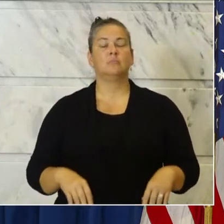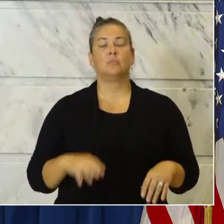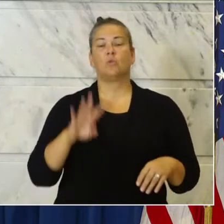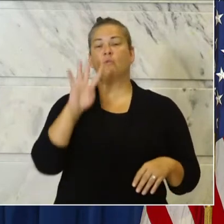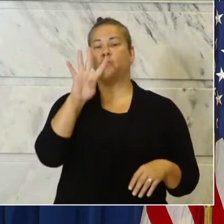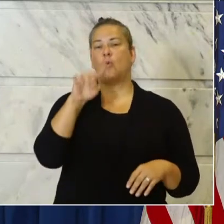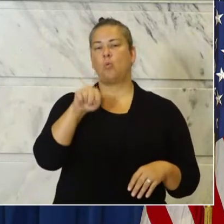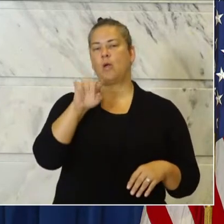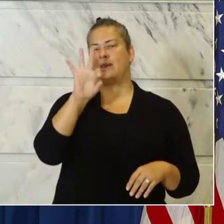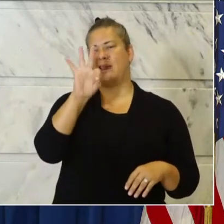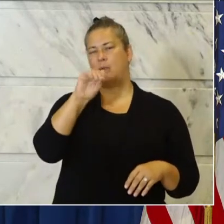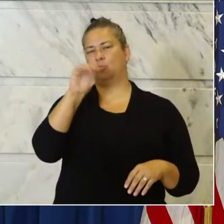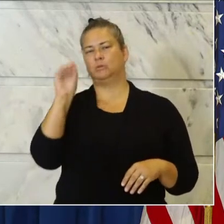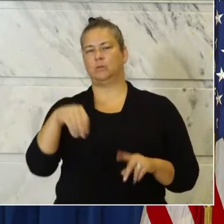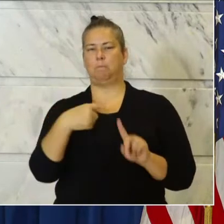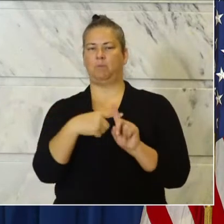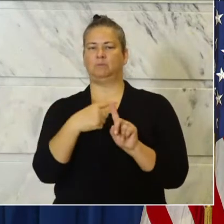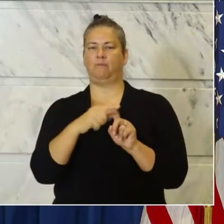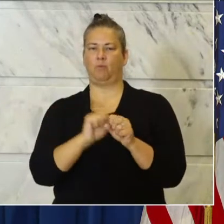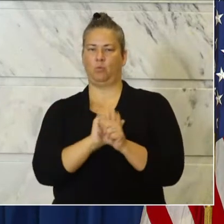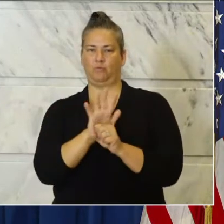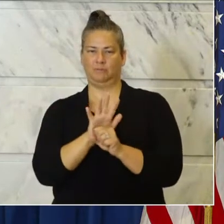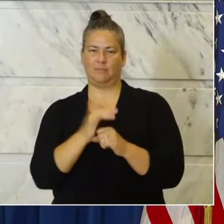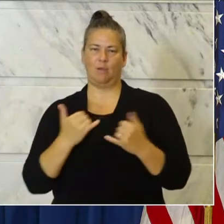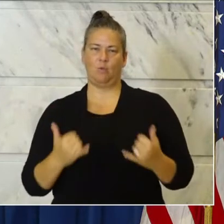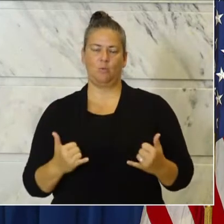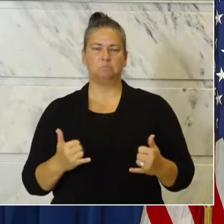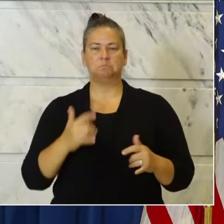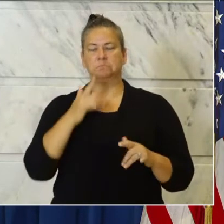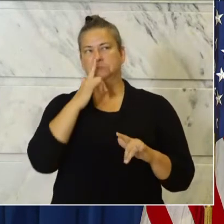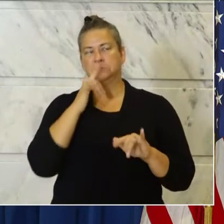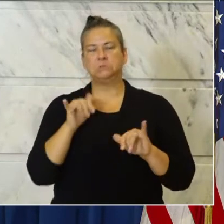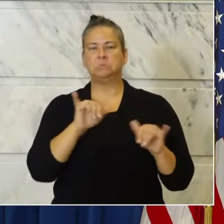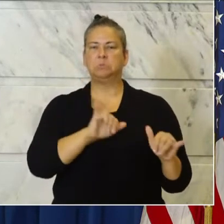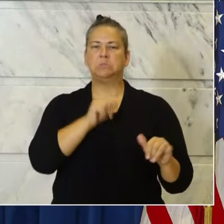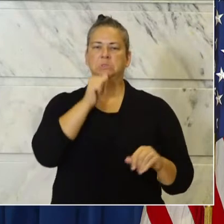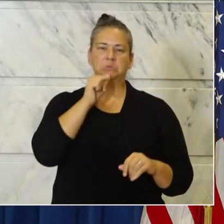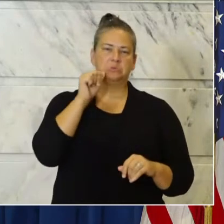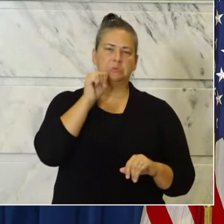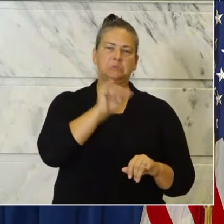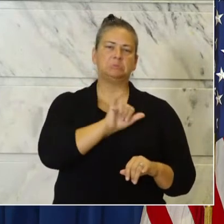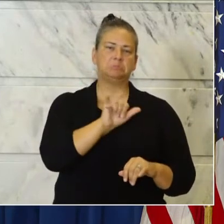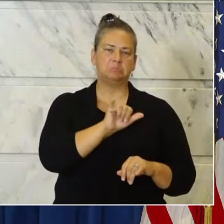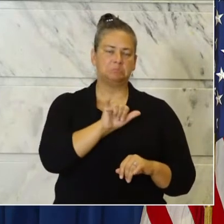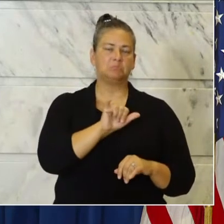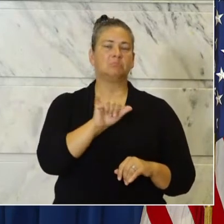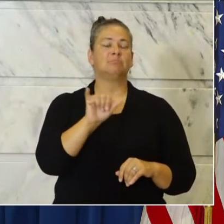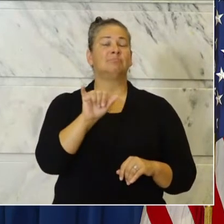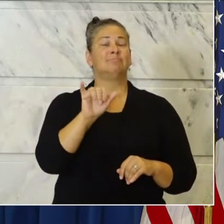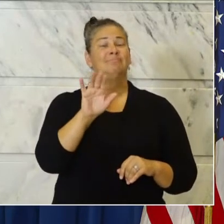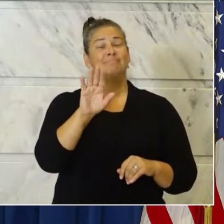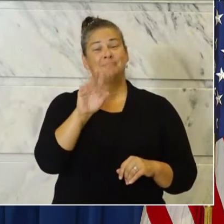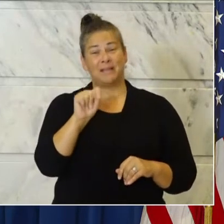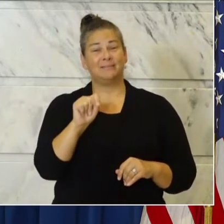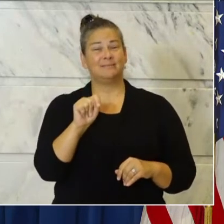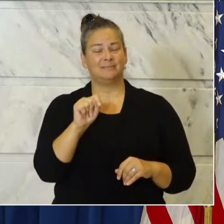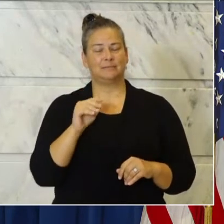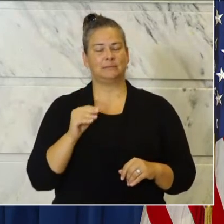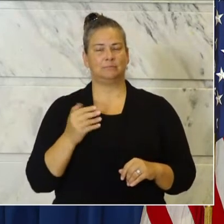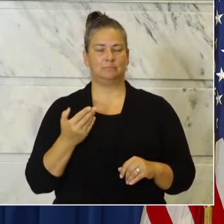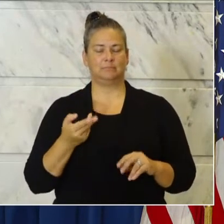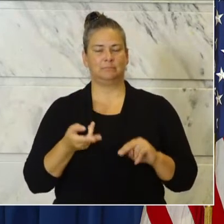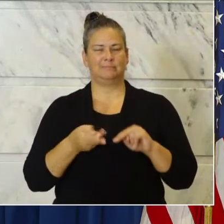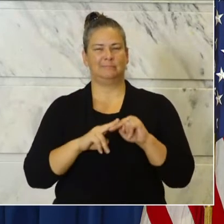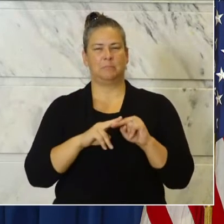.94%. Pretty similar to what it was yesterday. But again, that's gone up about